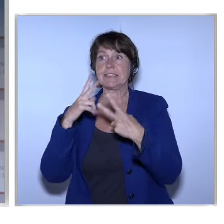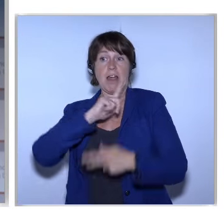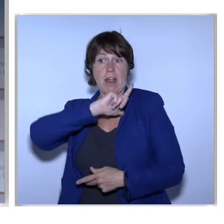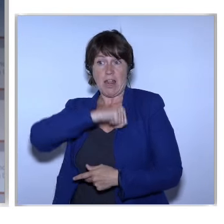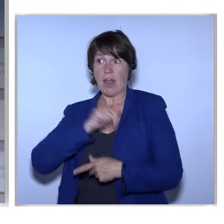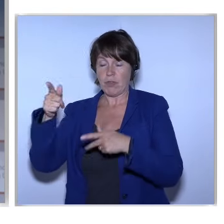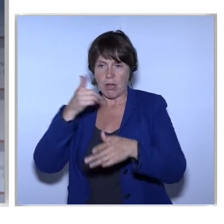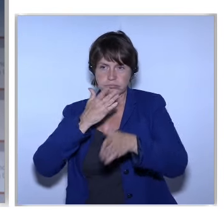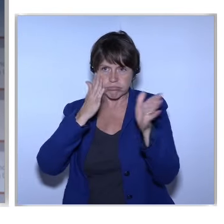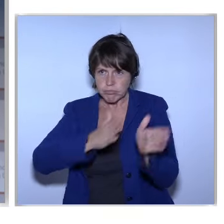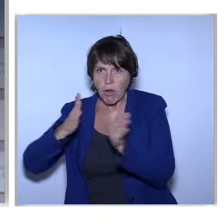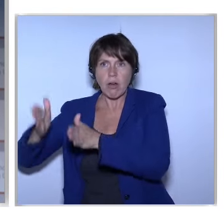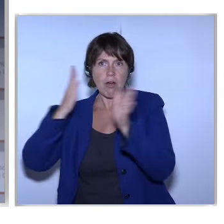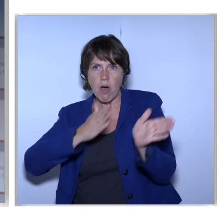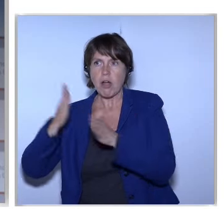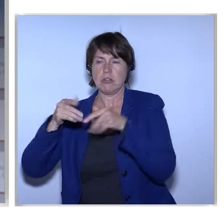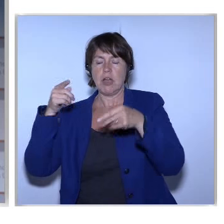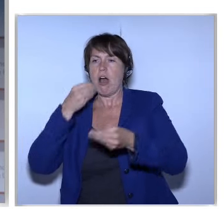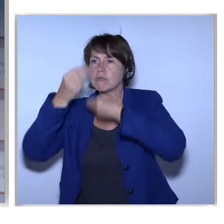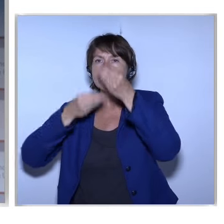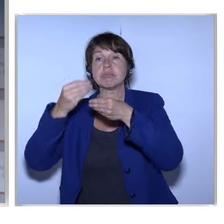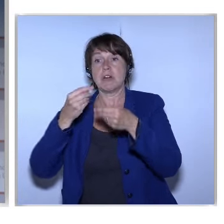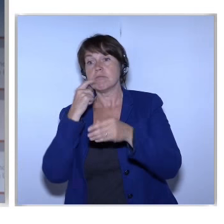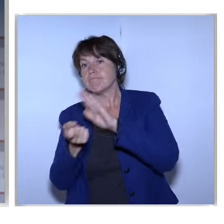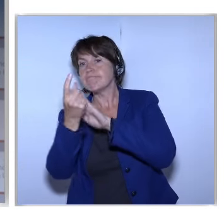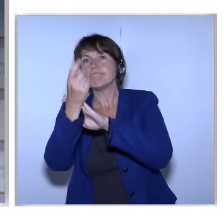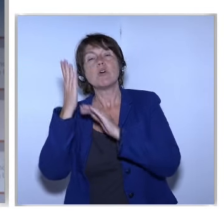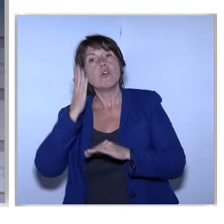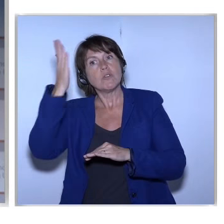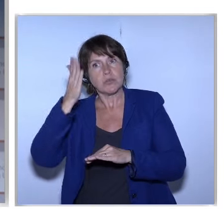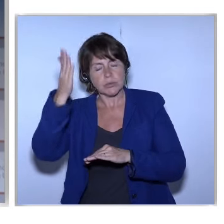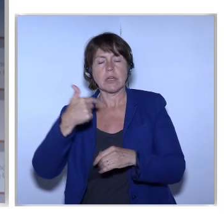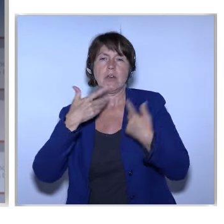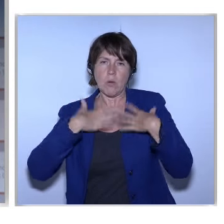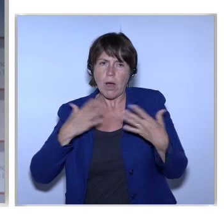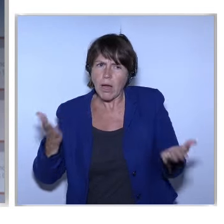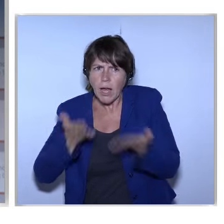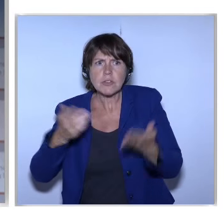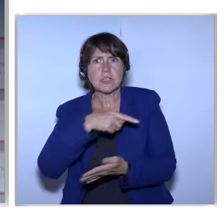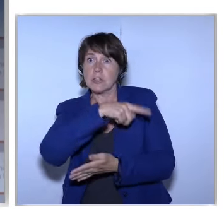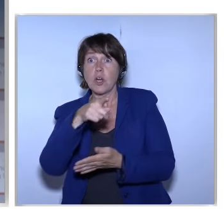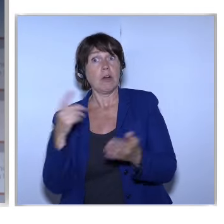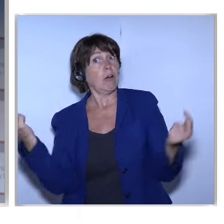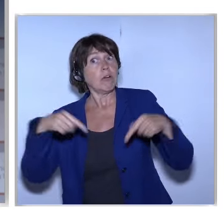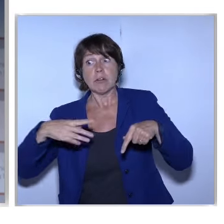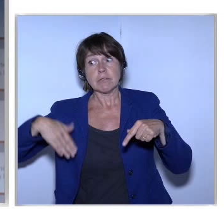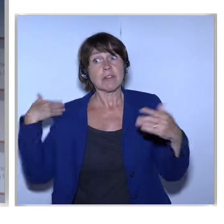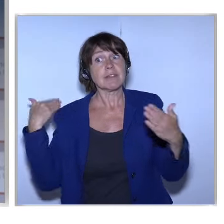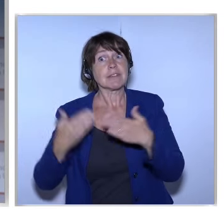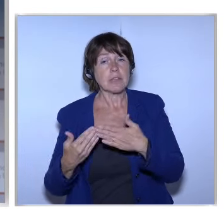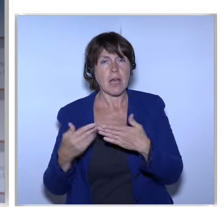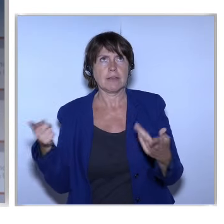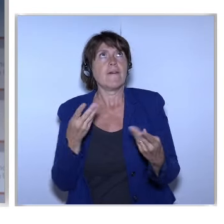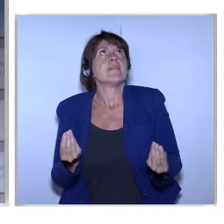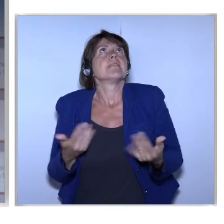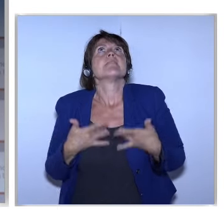To have been speaking here On some future occasions And I really would encourage Those of you who haven't been here before To get a sense of the